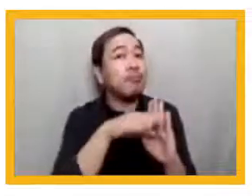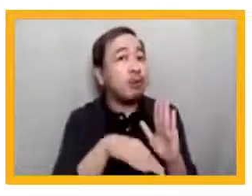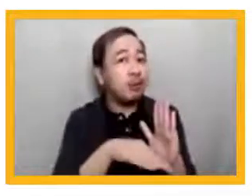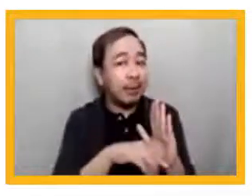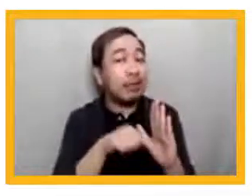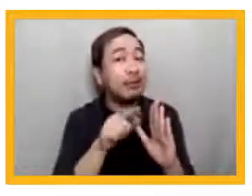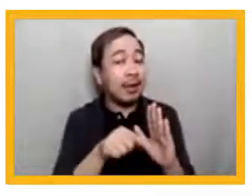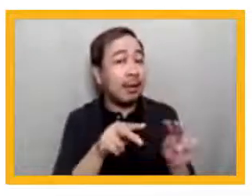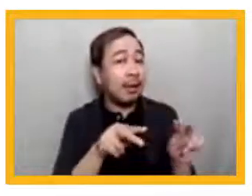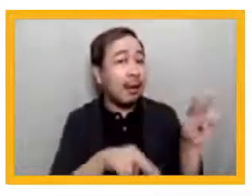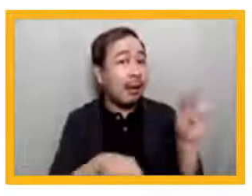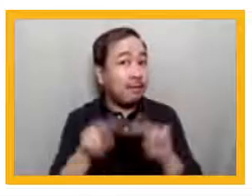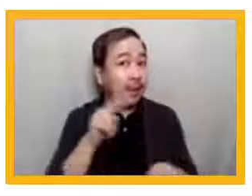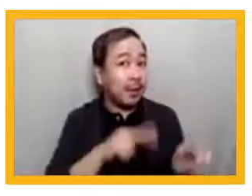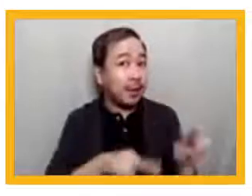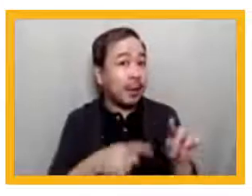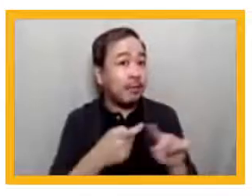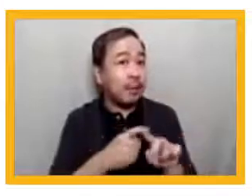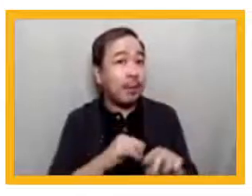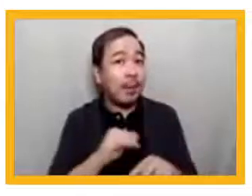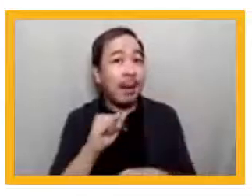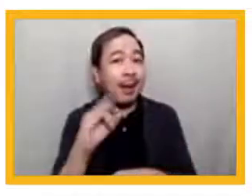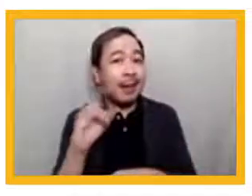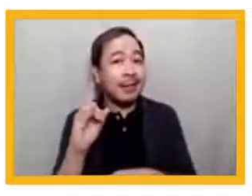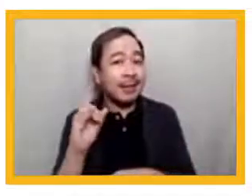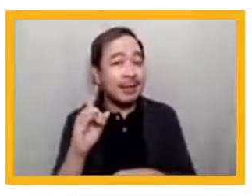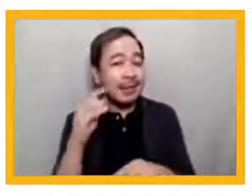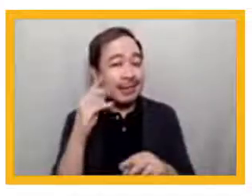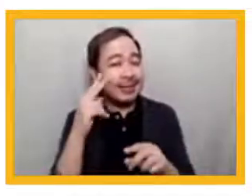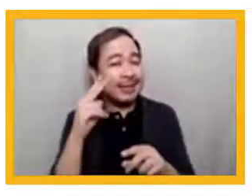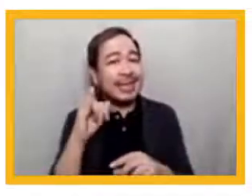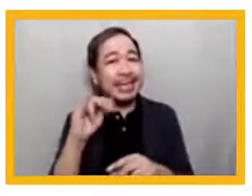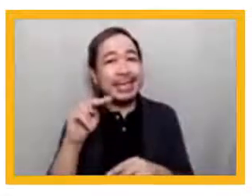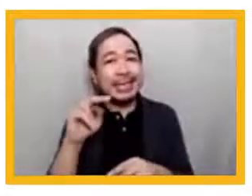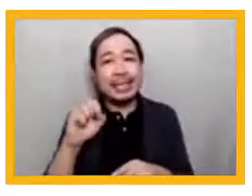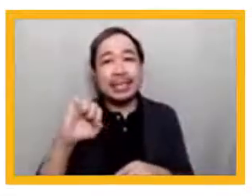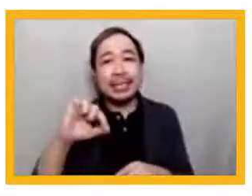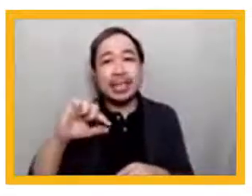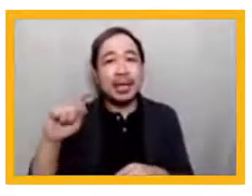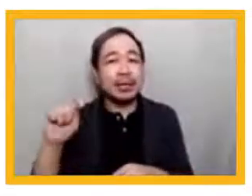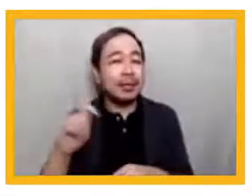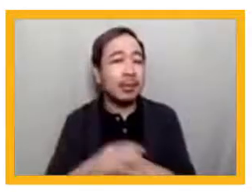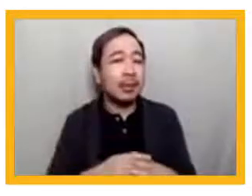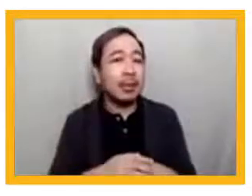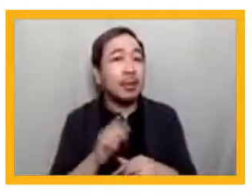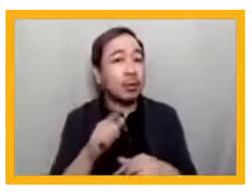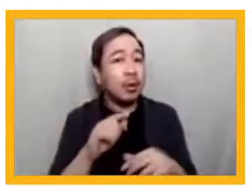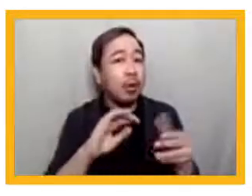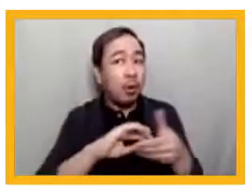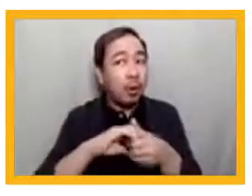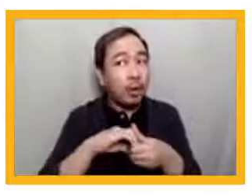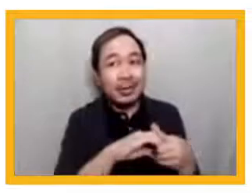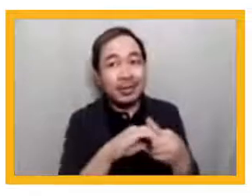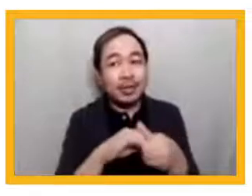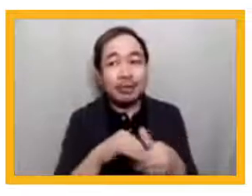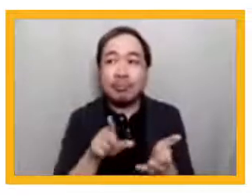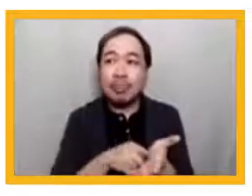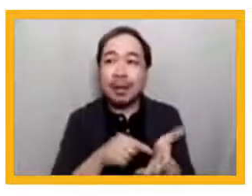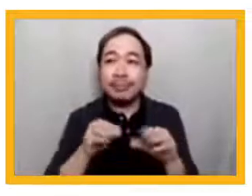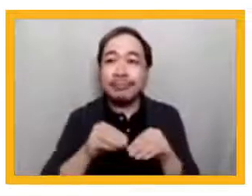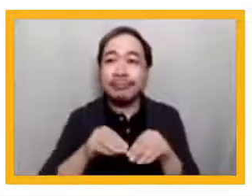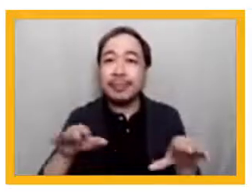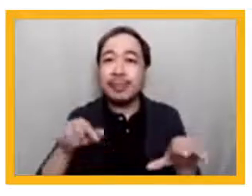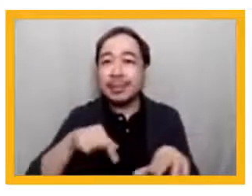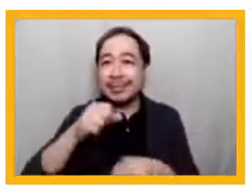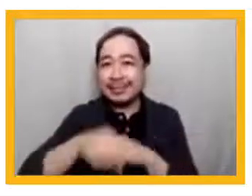evaluated by ID Insight. Our organization has spoken and published about our work openly this year, most recently in writing